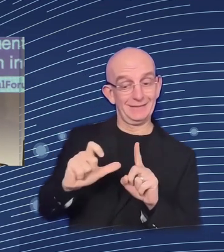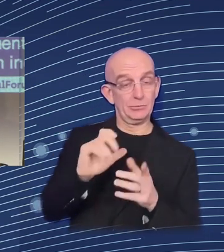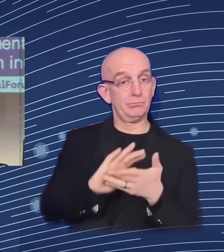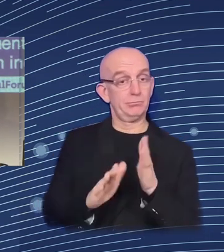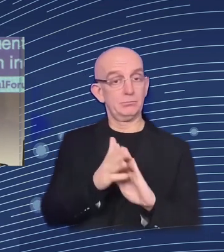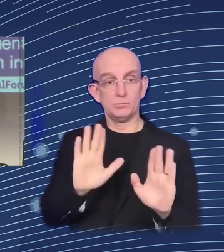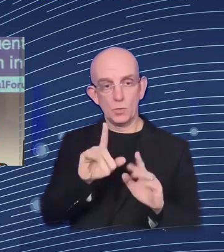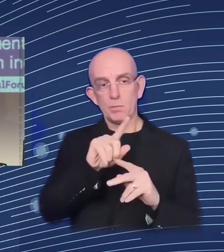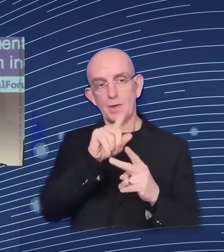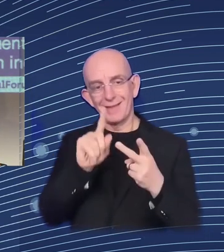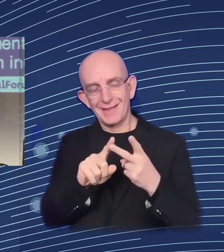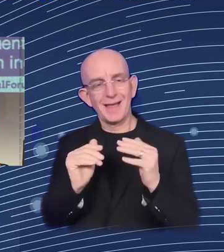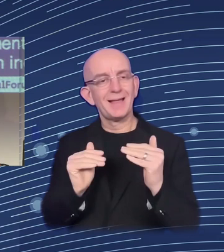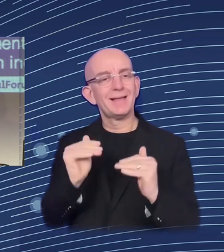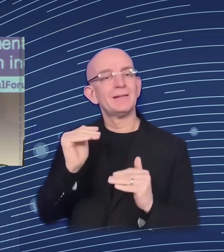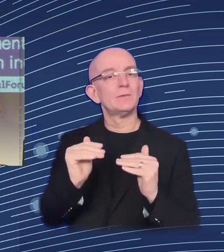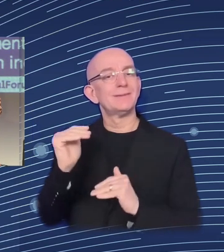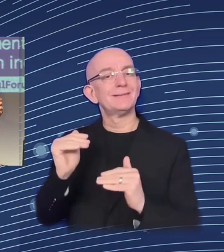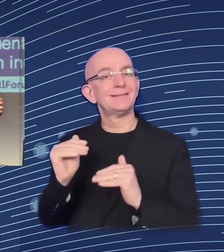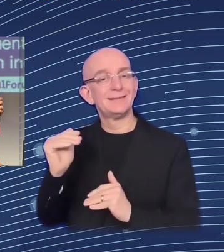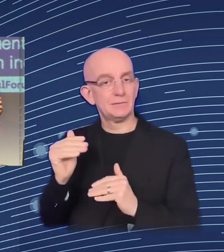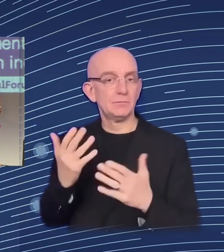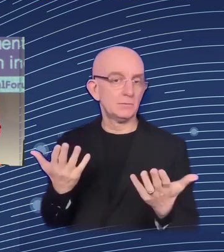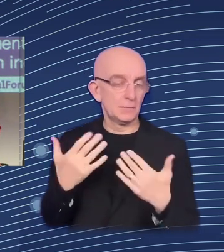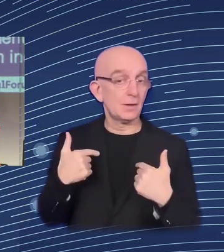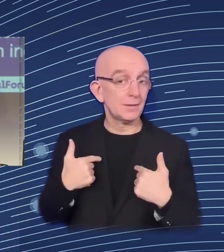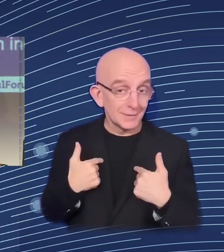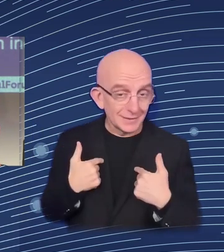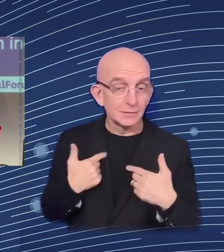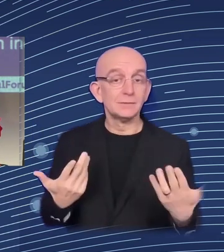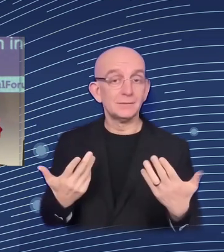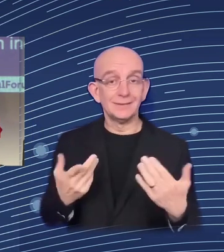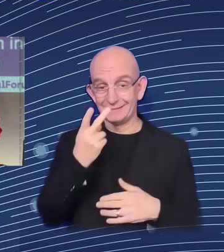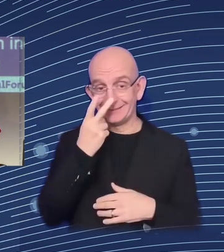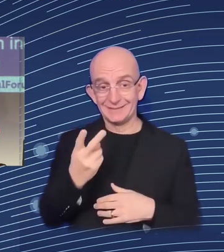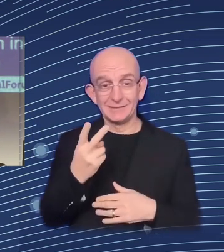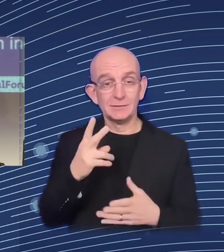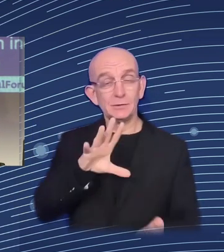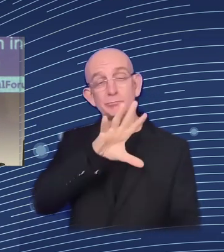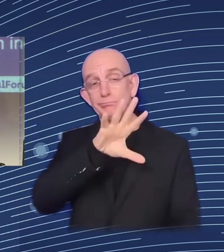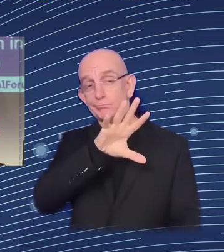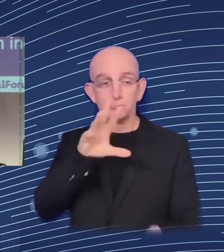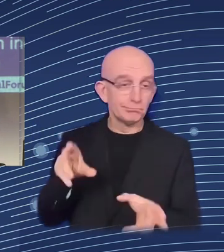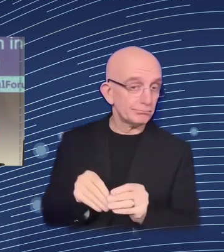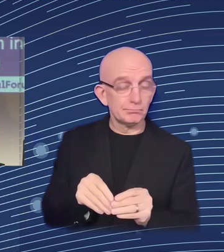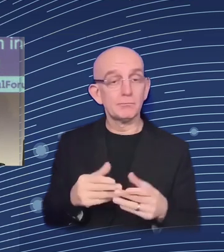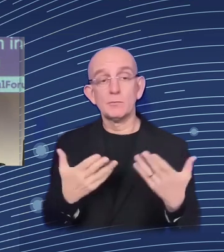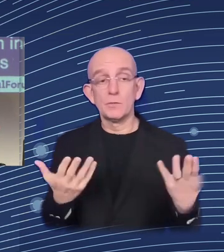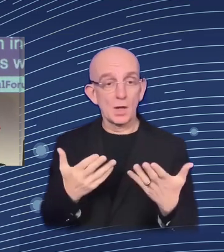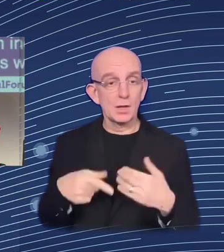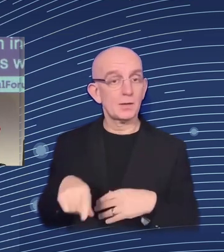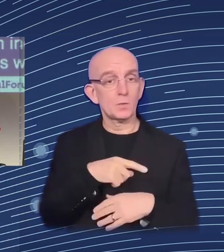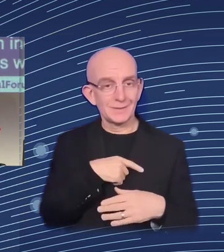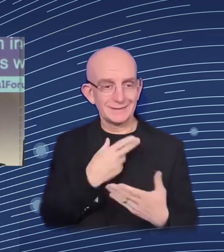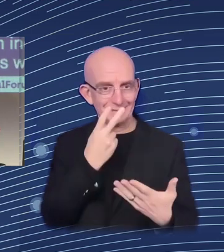are trying to address issues which are extremely complex, in which many dimensions are involved, and